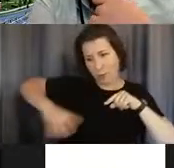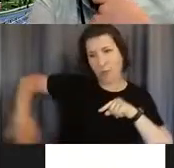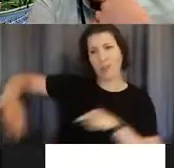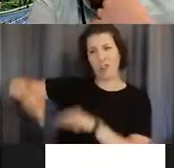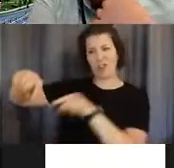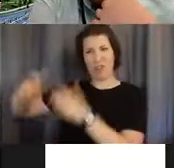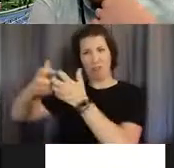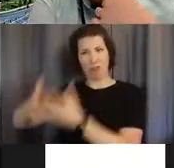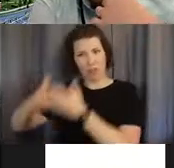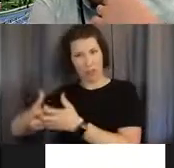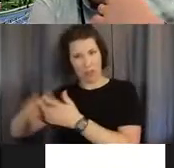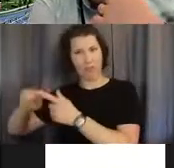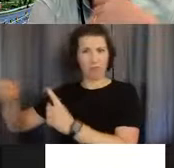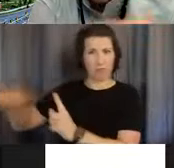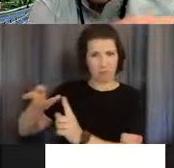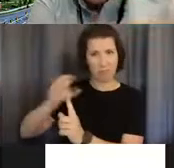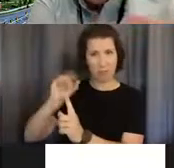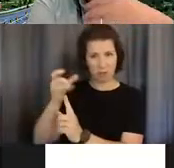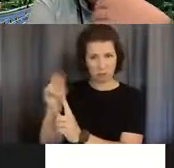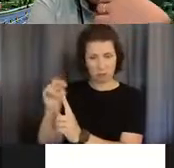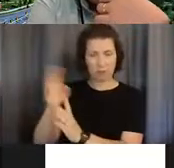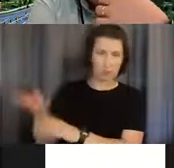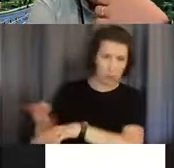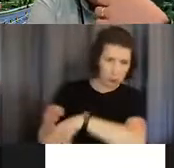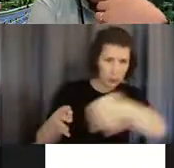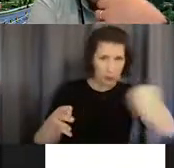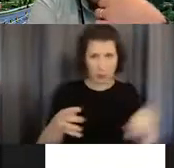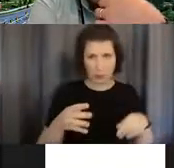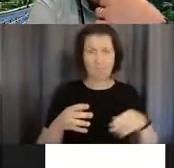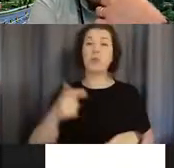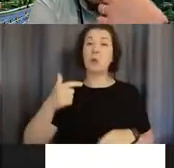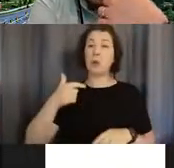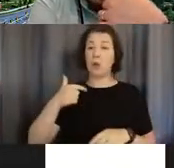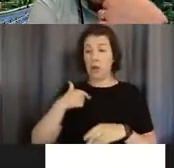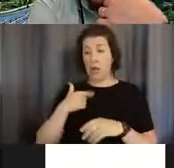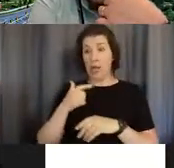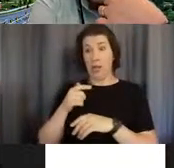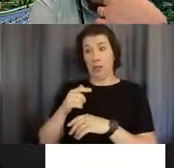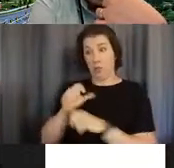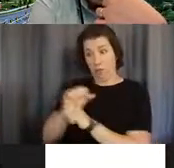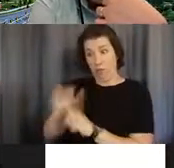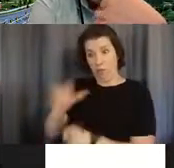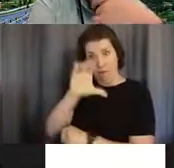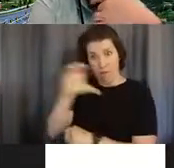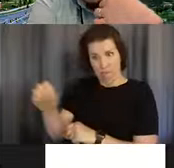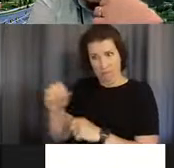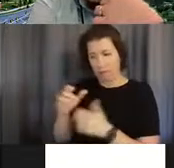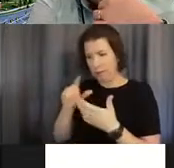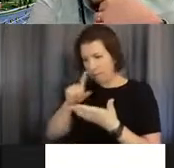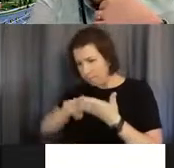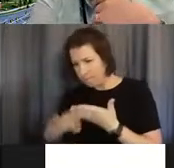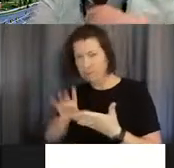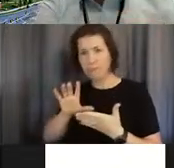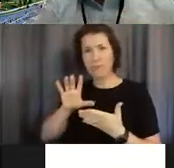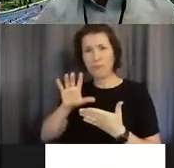on developing and validating and verifying components for their first